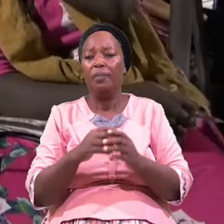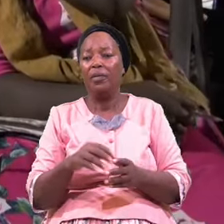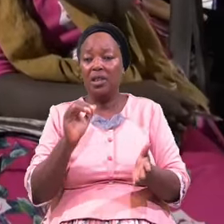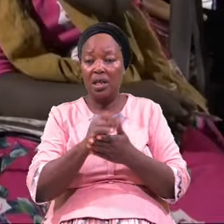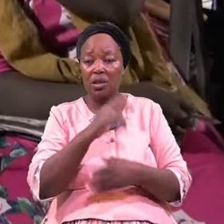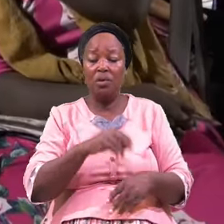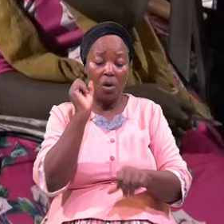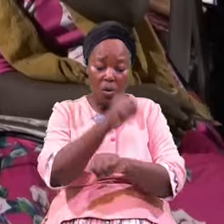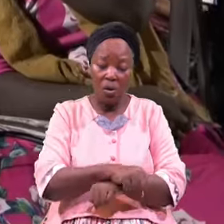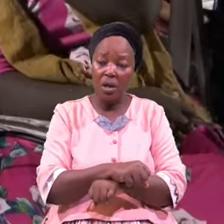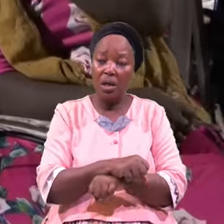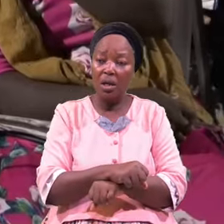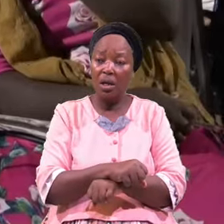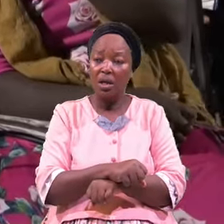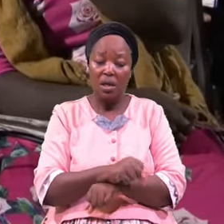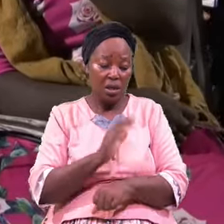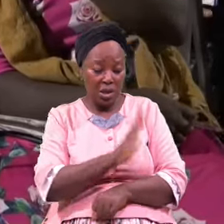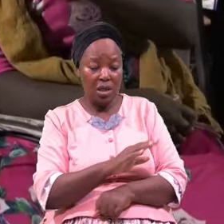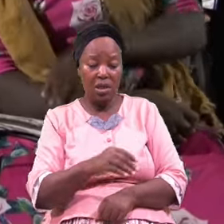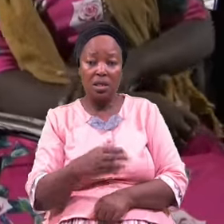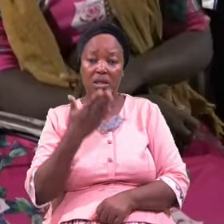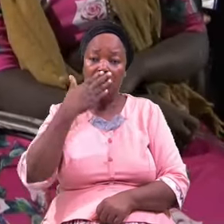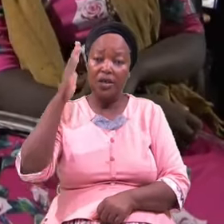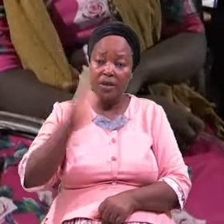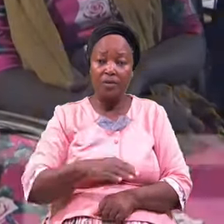His Evil Sinful Nature Nature